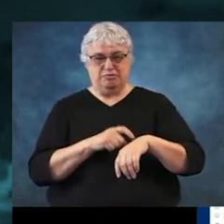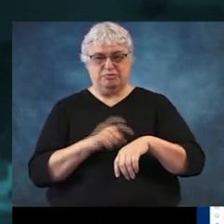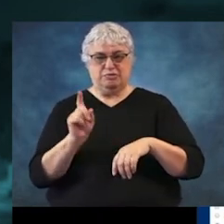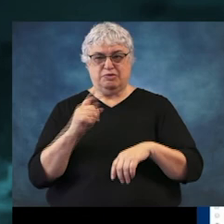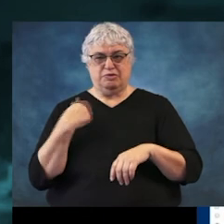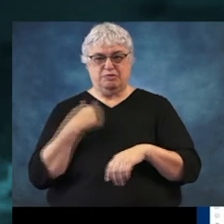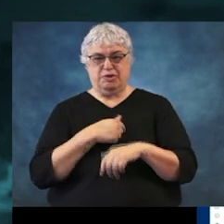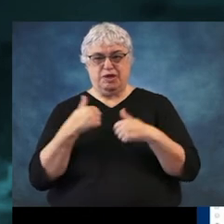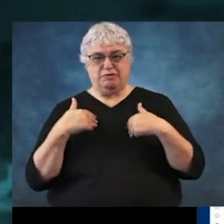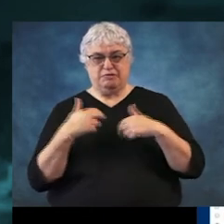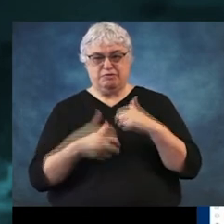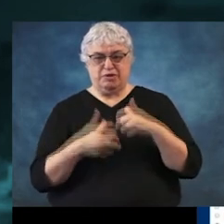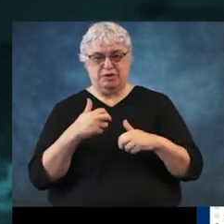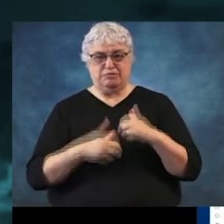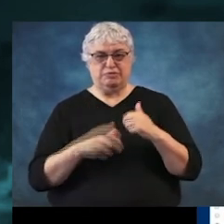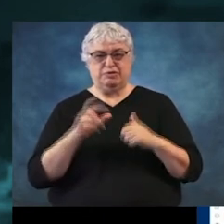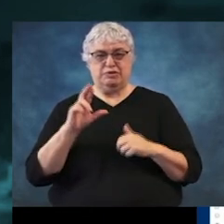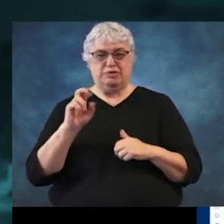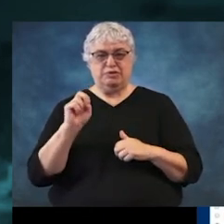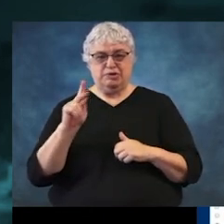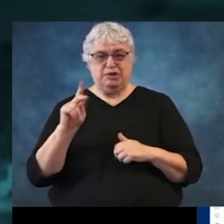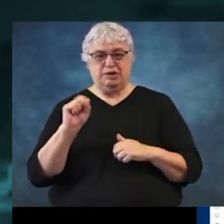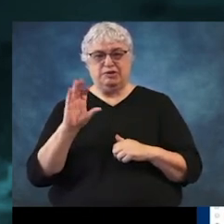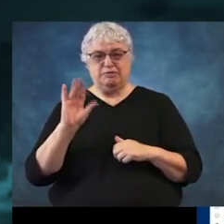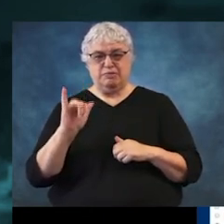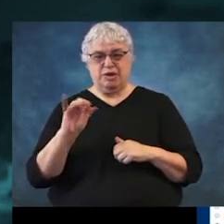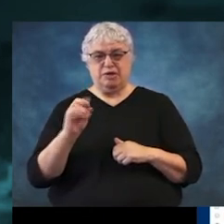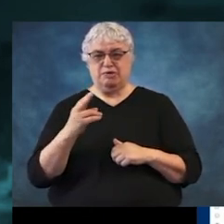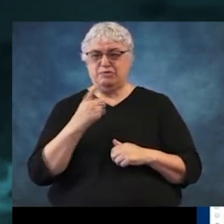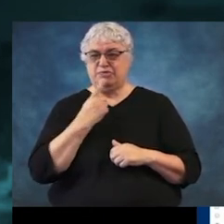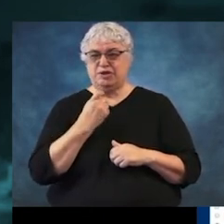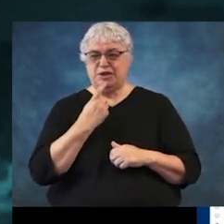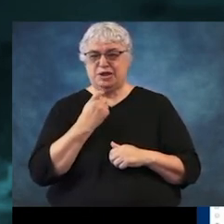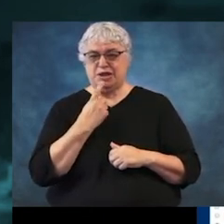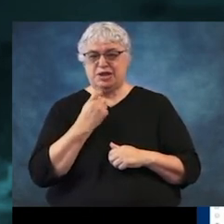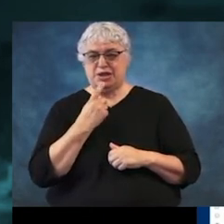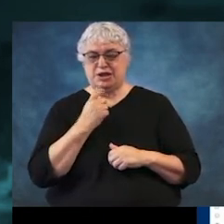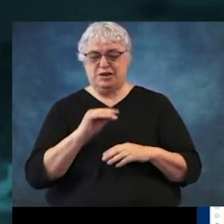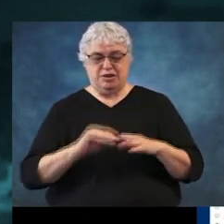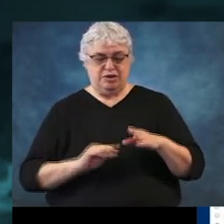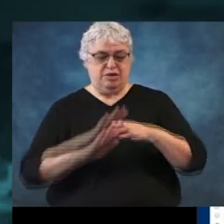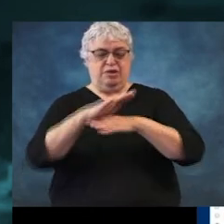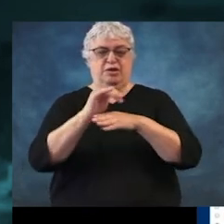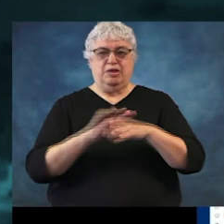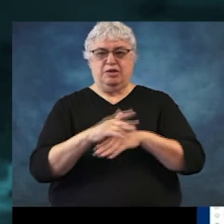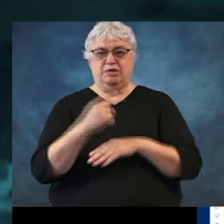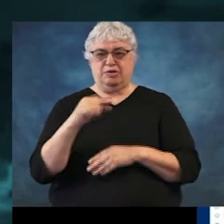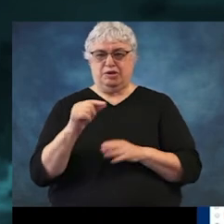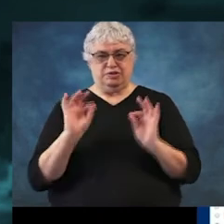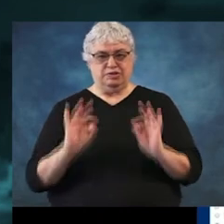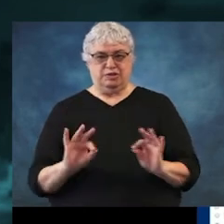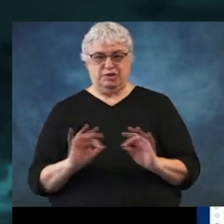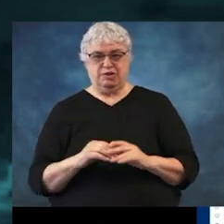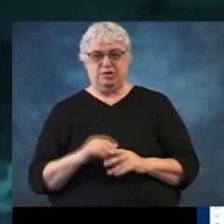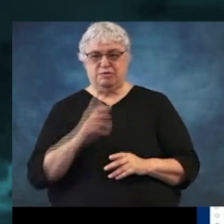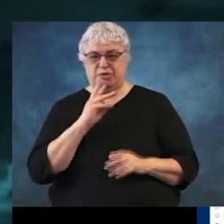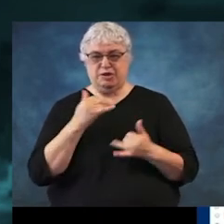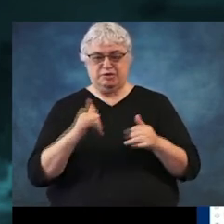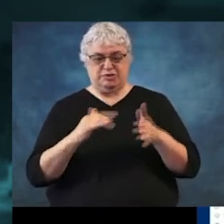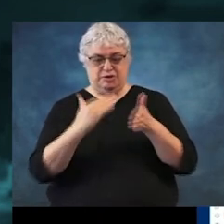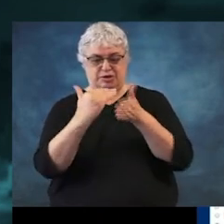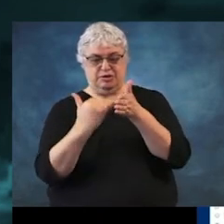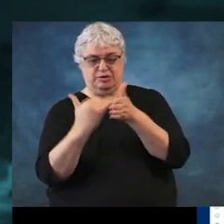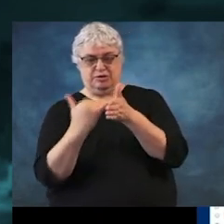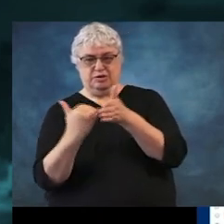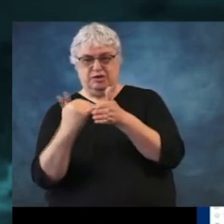know, where we're having issues on the creeks and the bayous. And so red is obviously bad. That's out of bank flooding. Green is good. The water is still in the